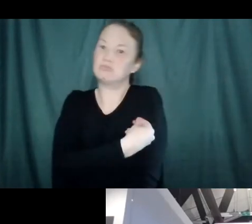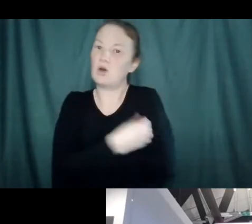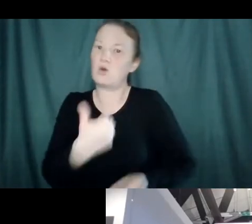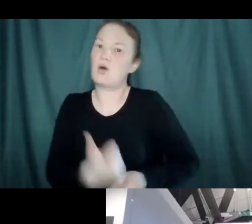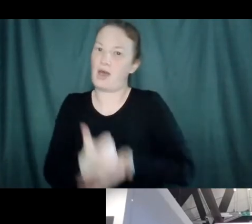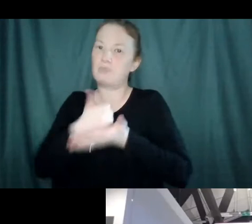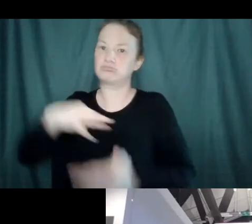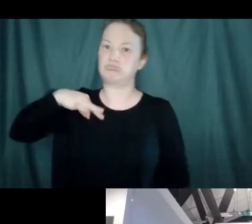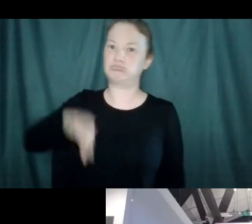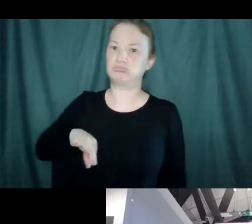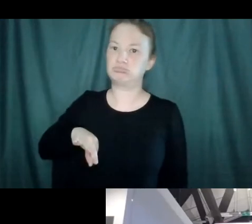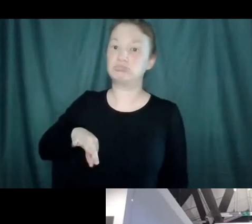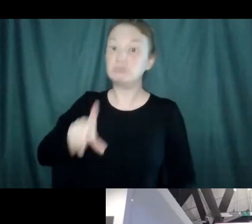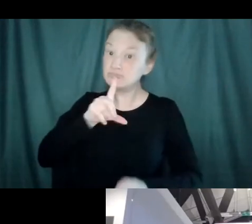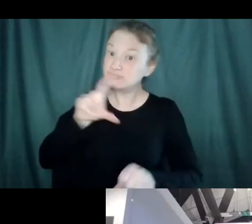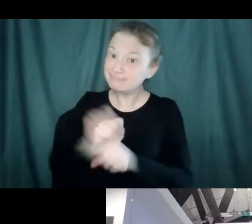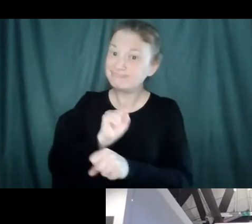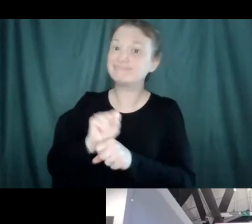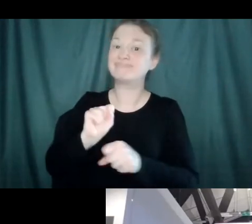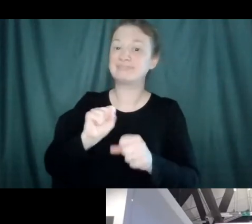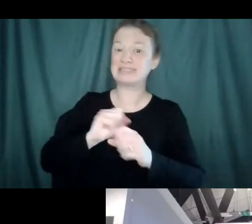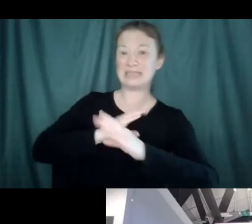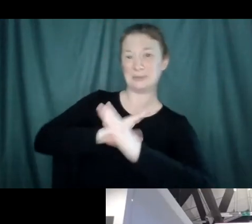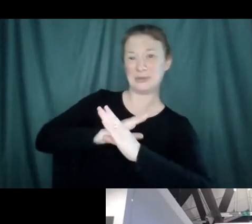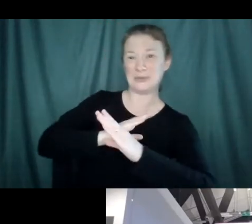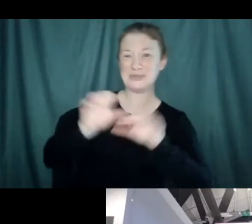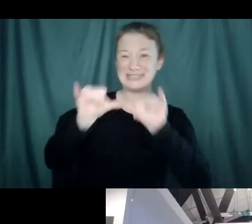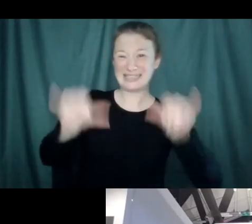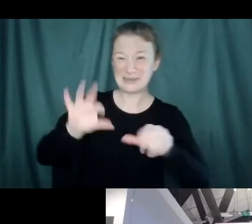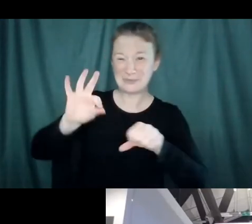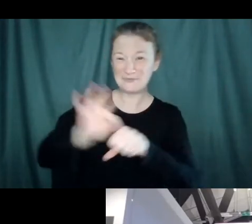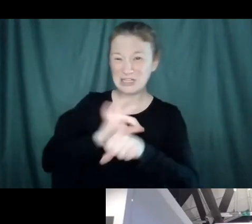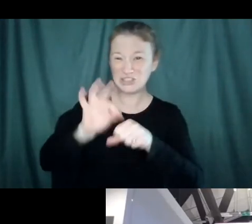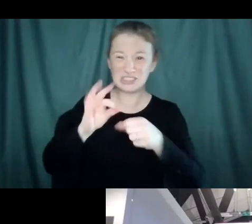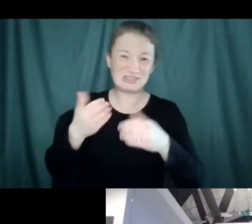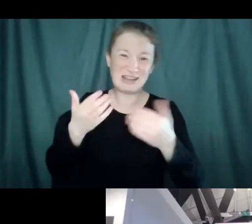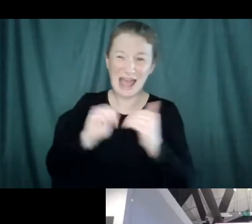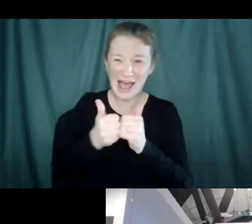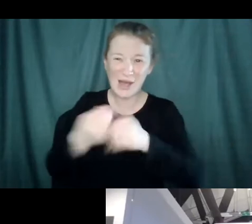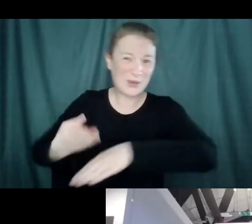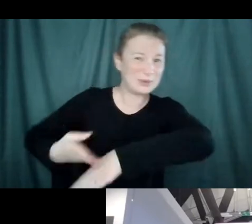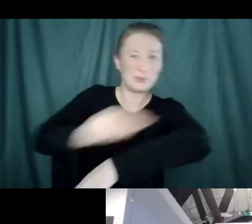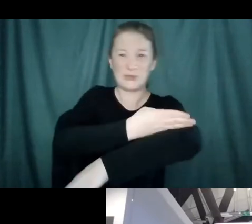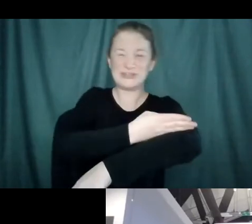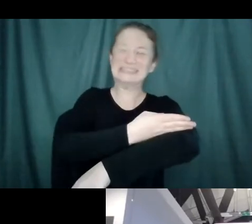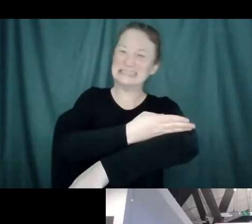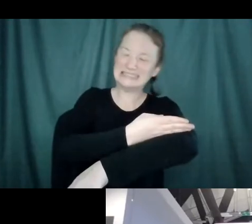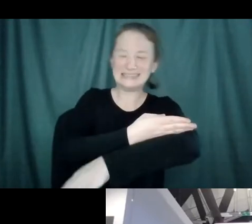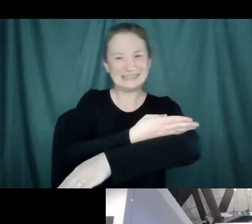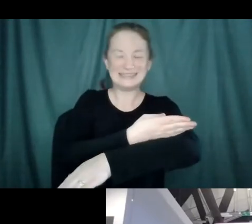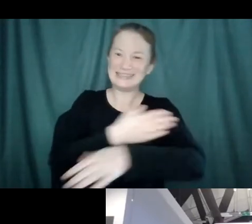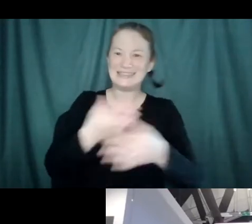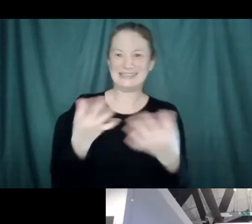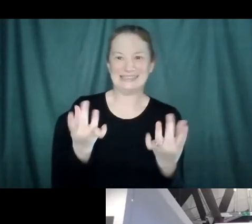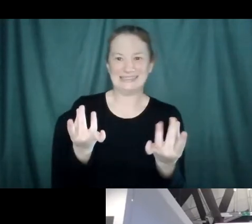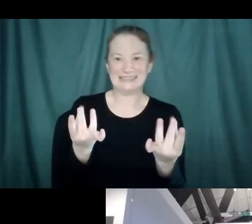immune function, that's a very, very difficult teeter-totter, as Sarah was saying, because if